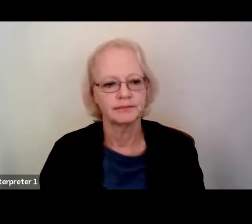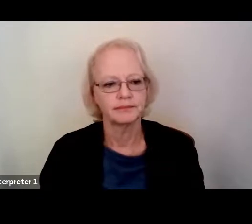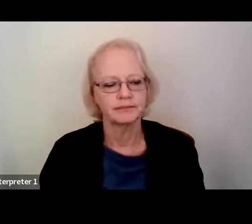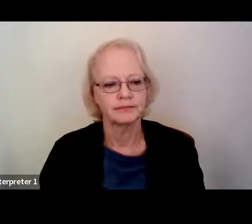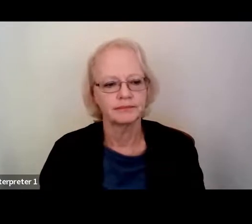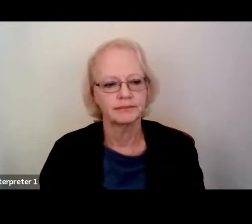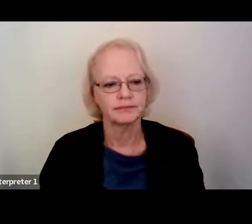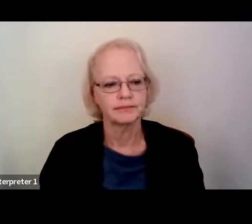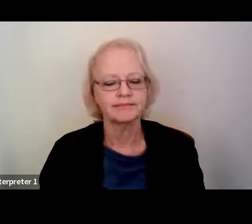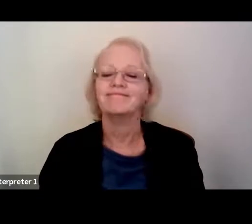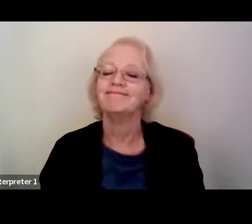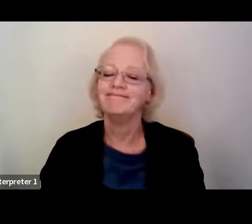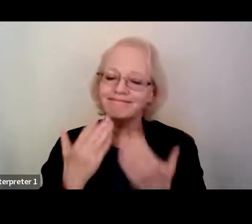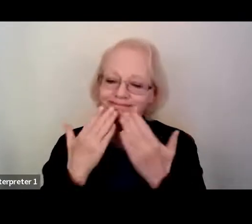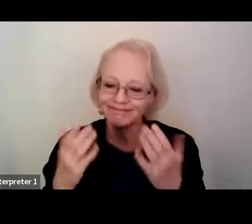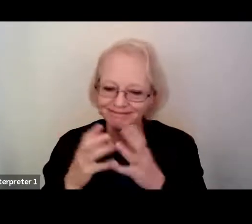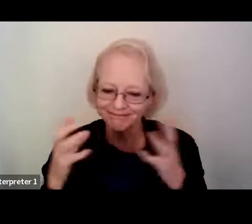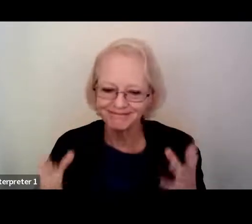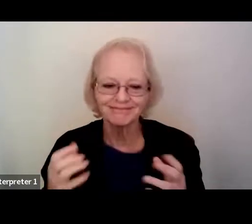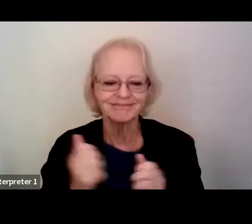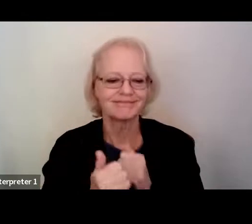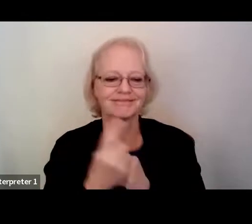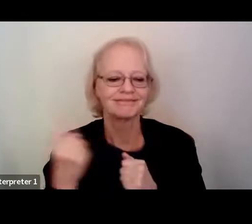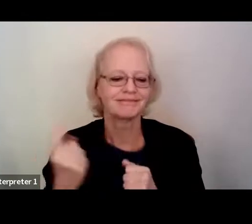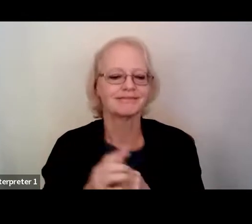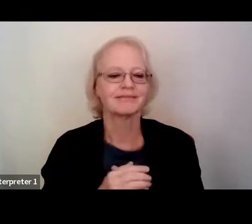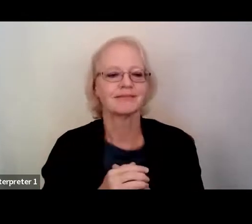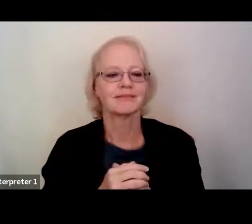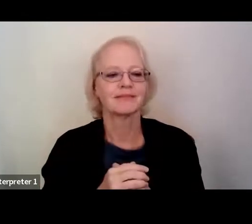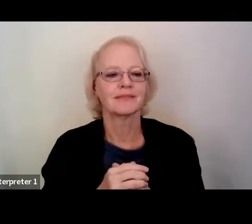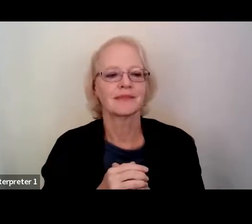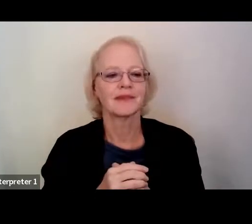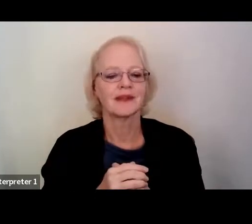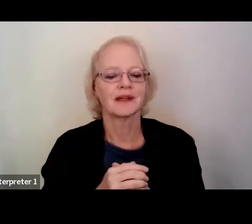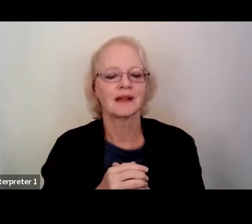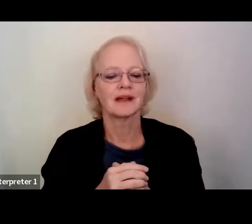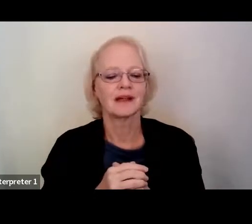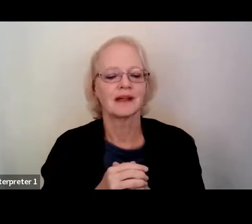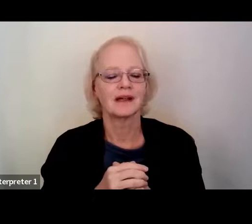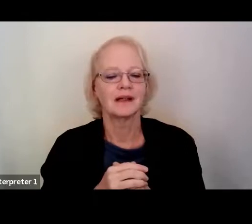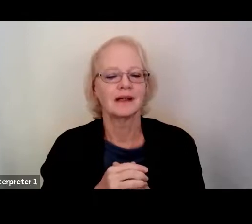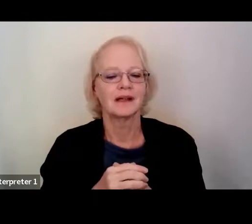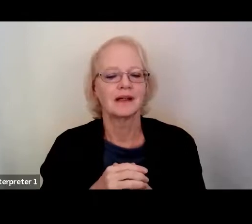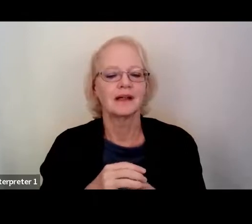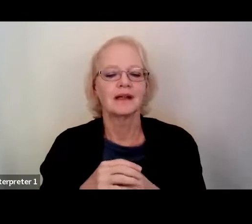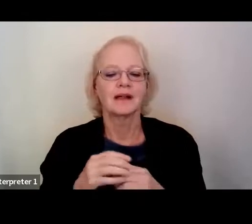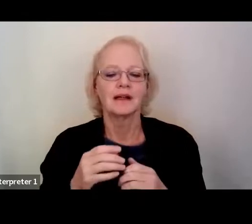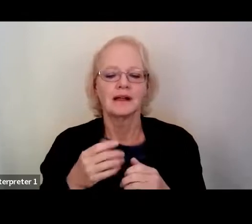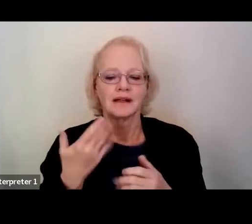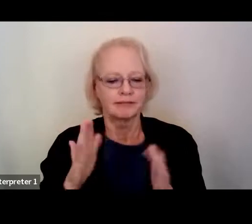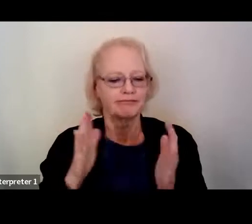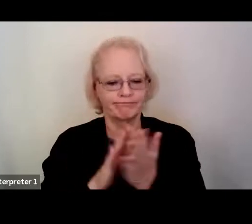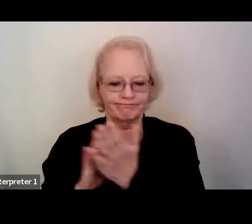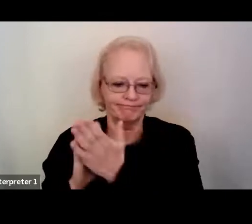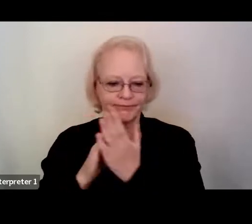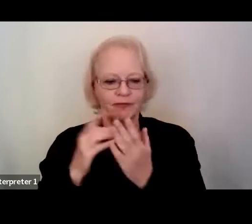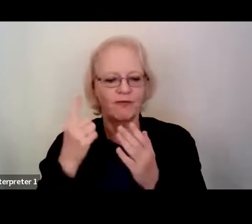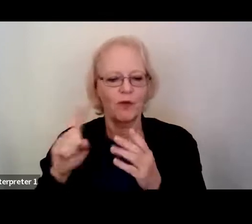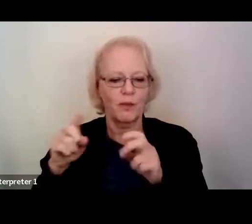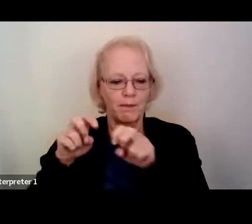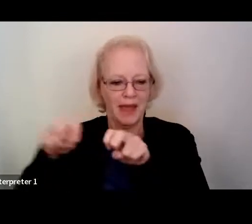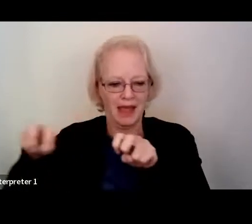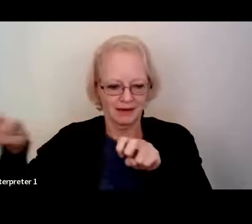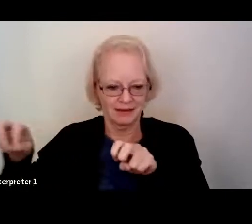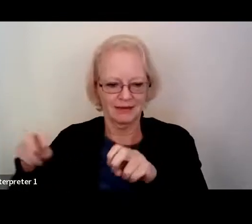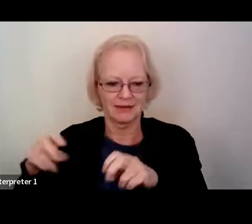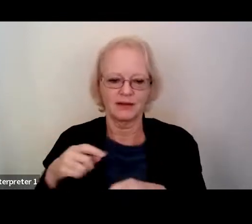All right. Thank you so much, everyone. Let's all hear it for our panelists. We've just run out of time.